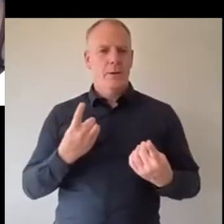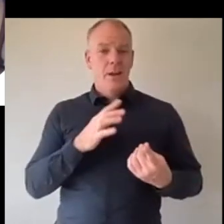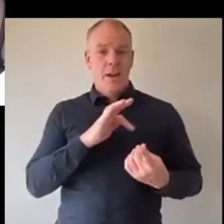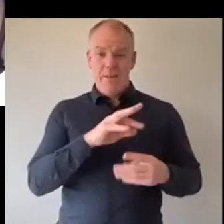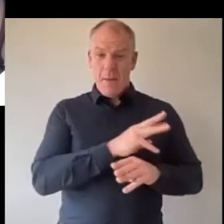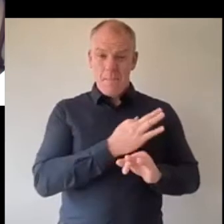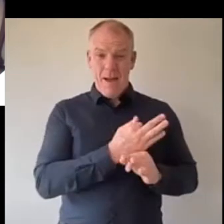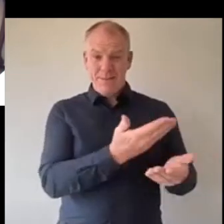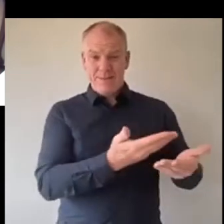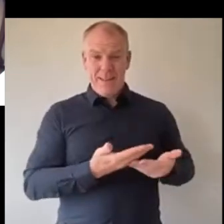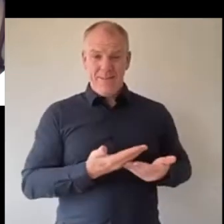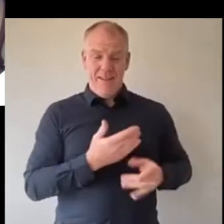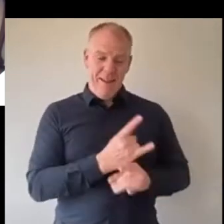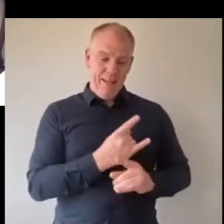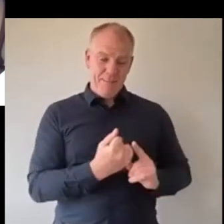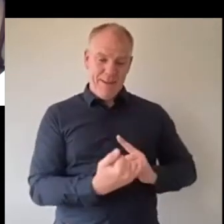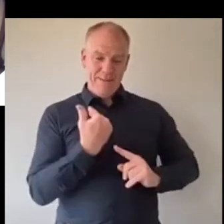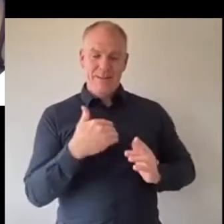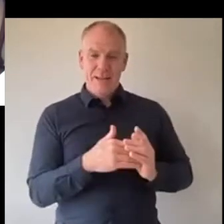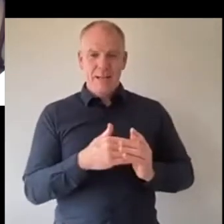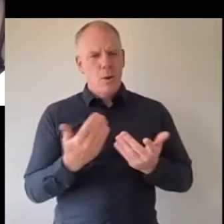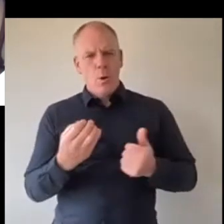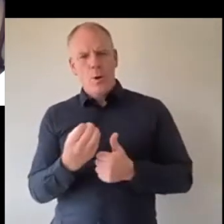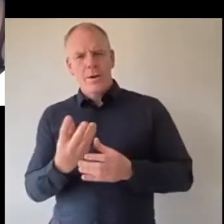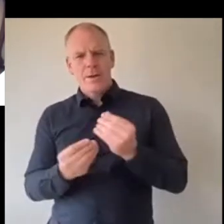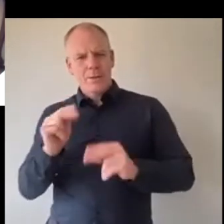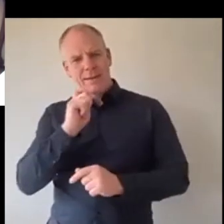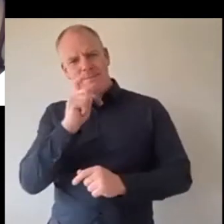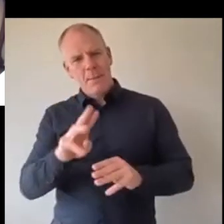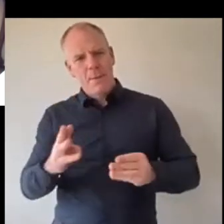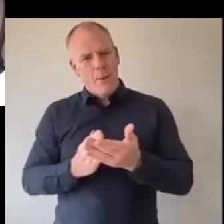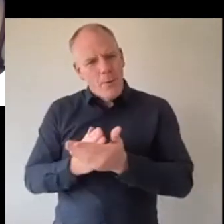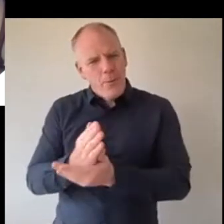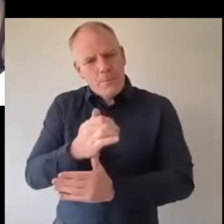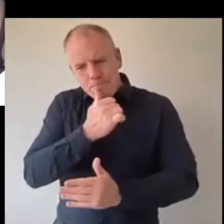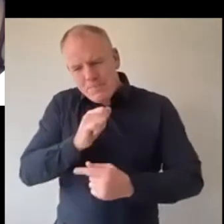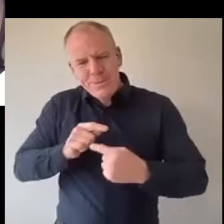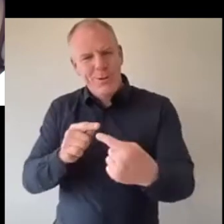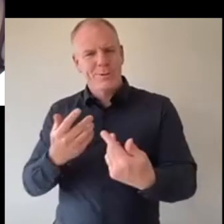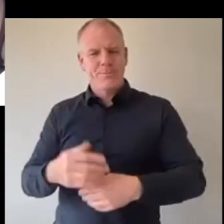mom and dad but any other tips on how to kind of get through to challenges